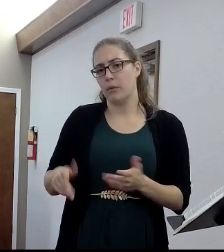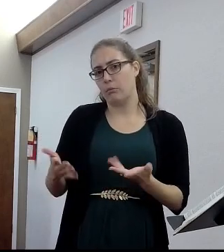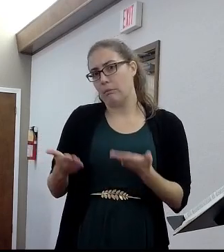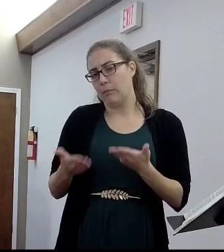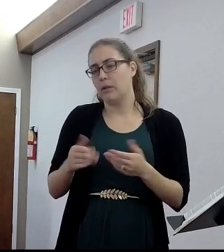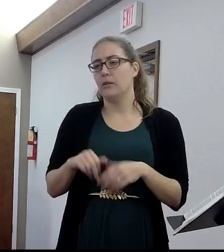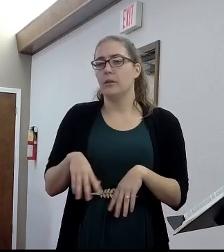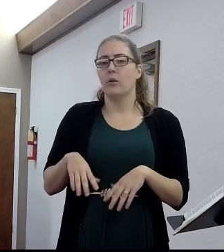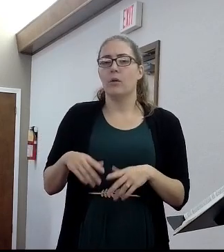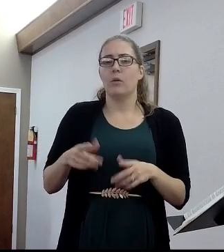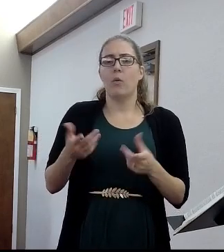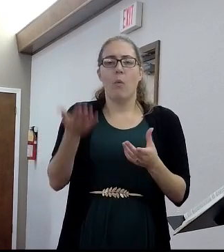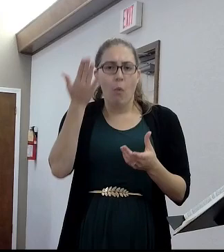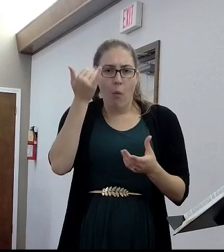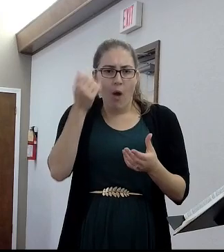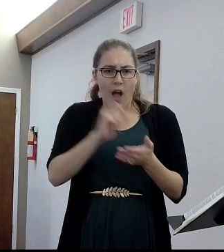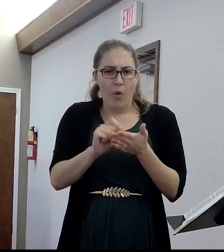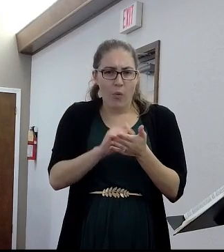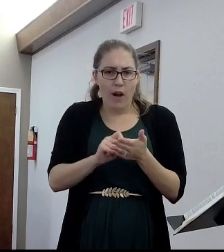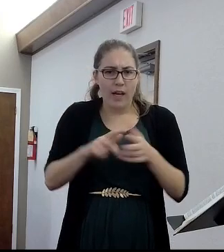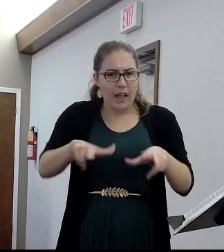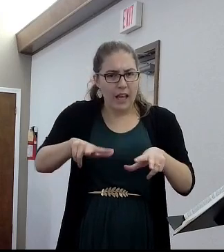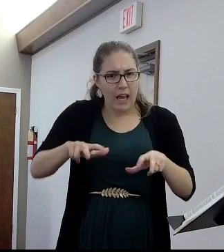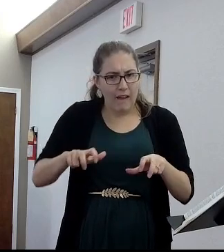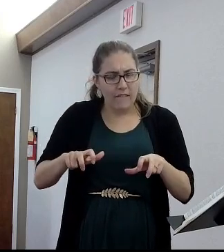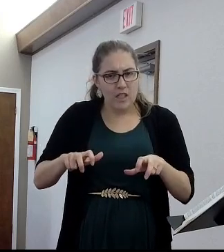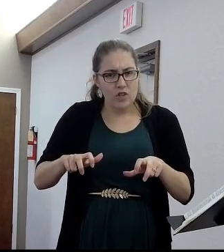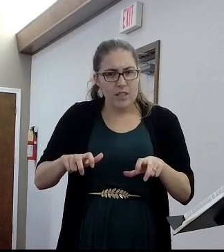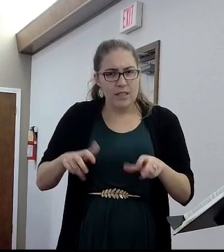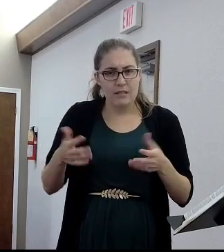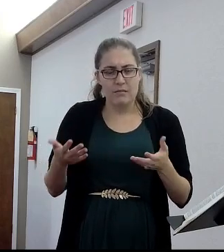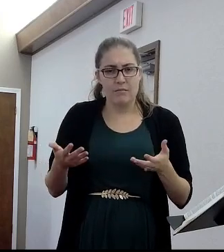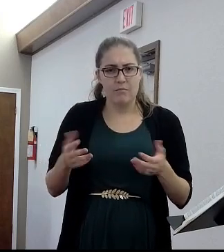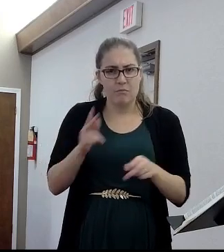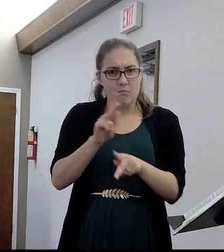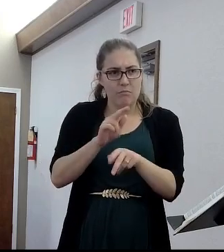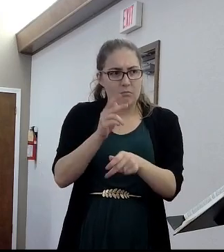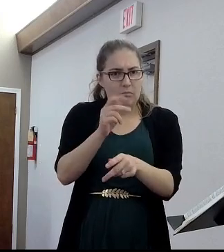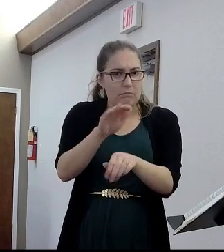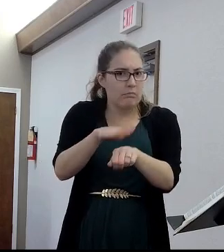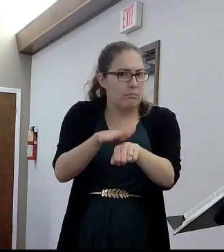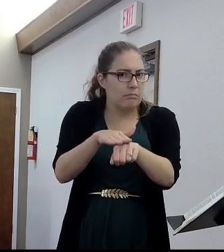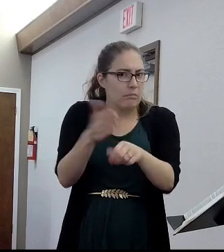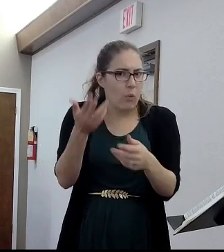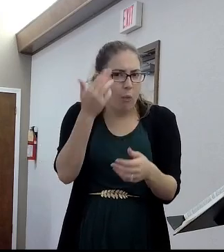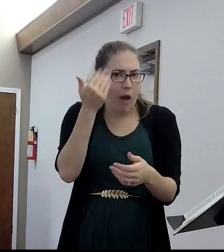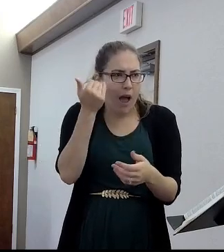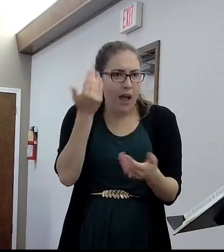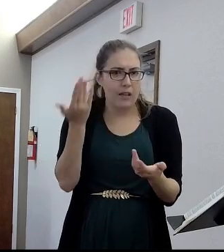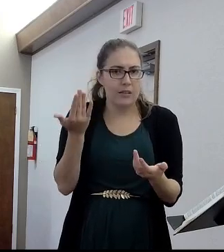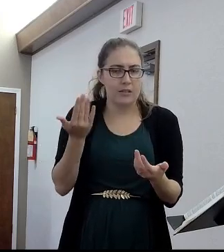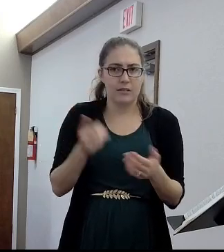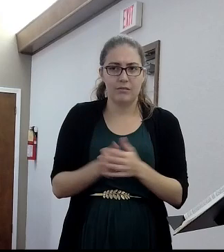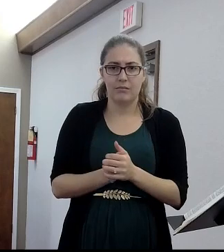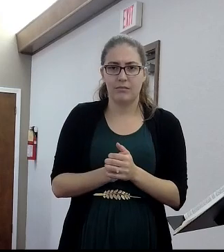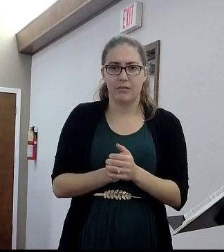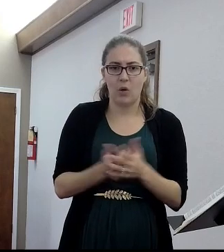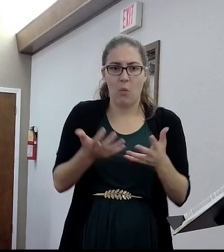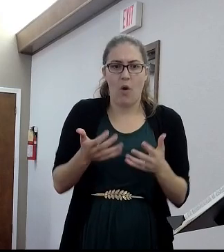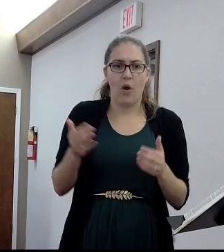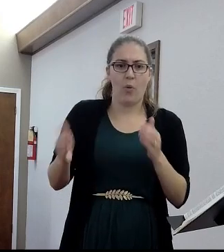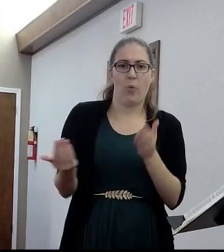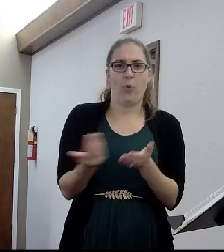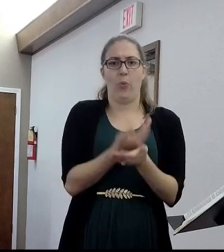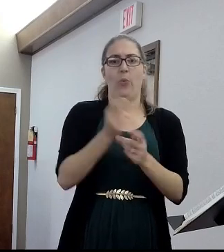listen, avoid covetousness. Why are they covetousness? Because they want a new, you know, a new brand new truck? No, this